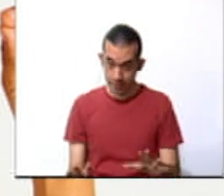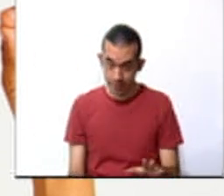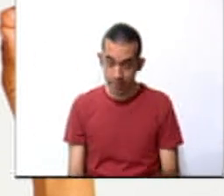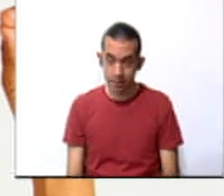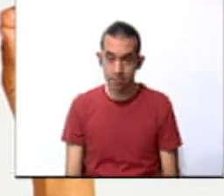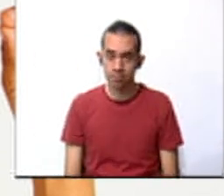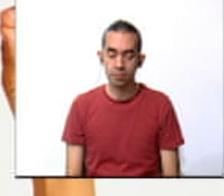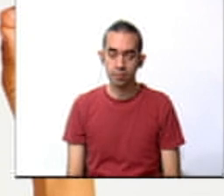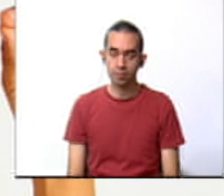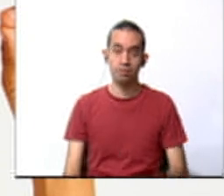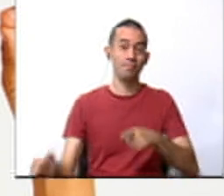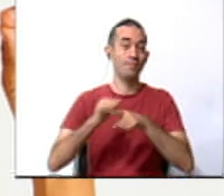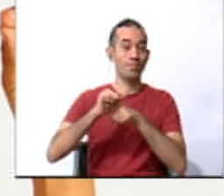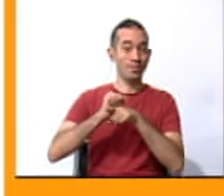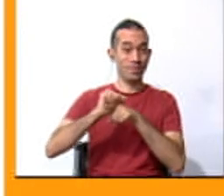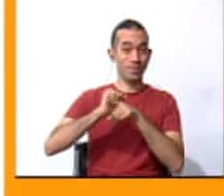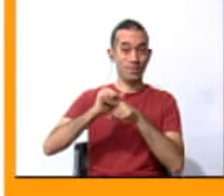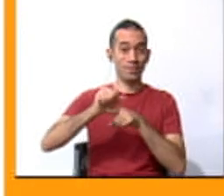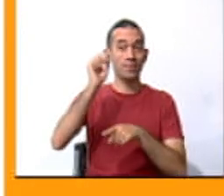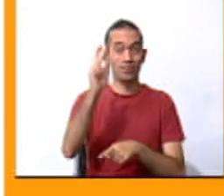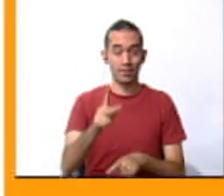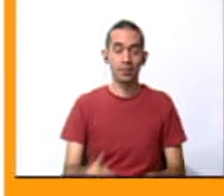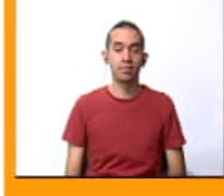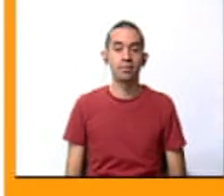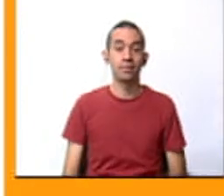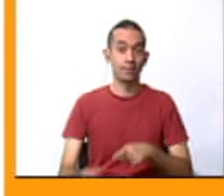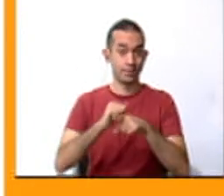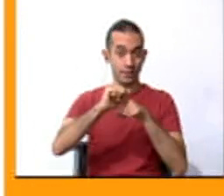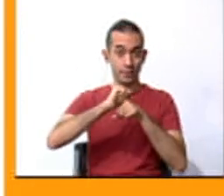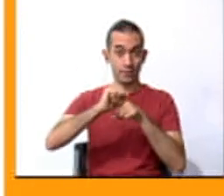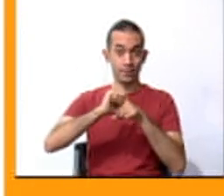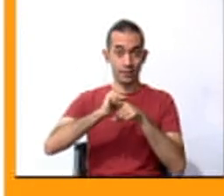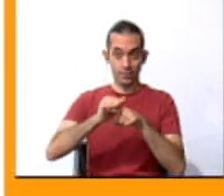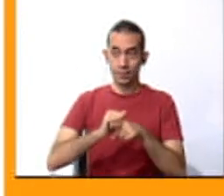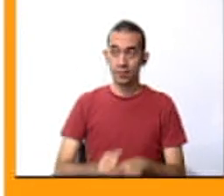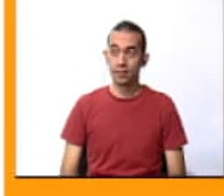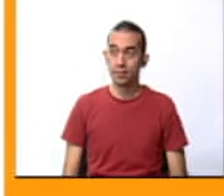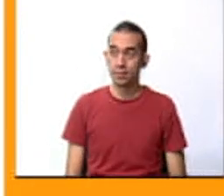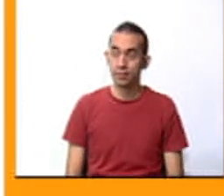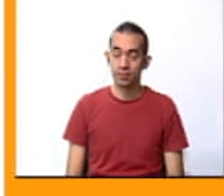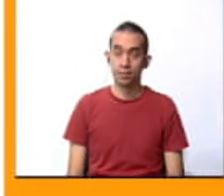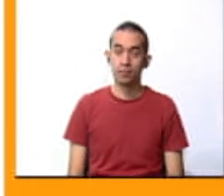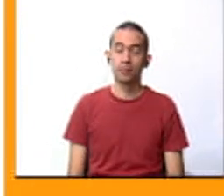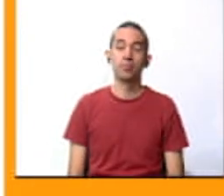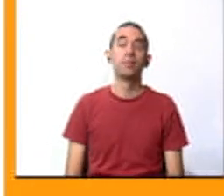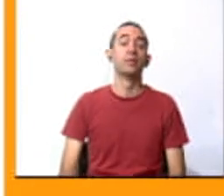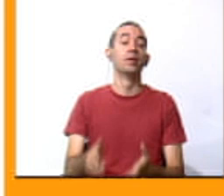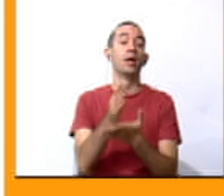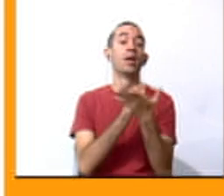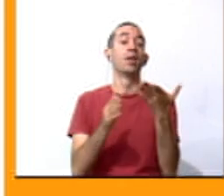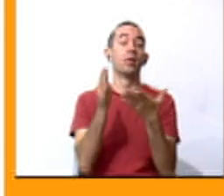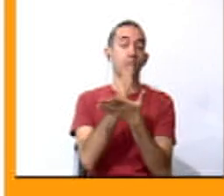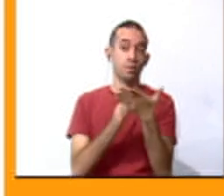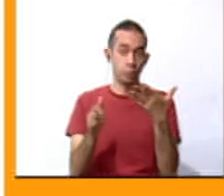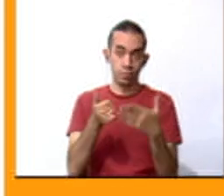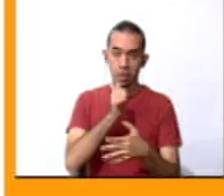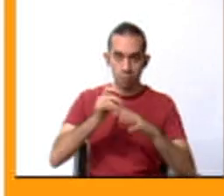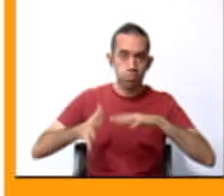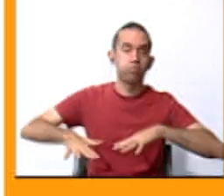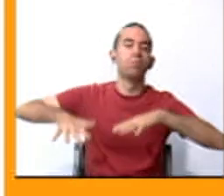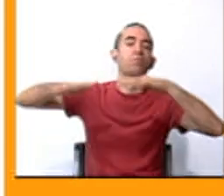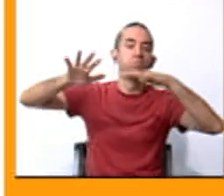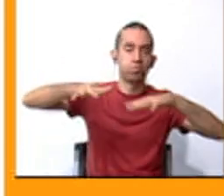And, let's practice, okay? We are going to have a practice about this. Now, in case of a flood,